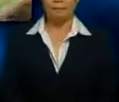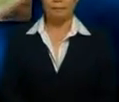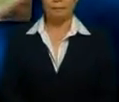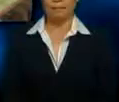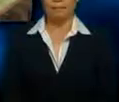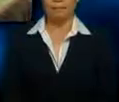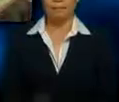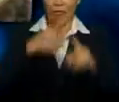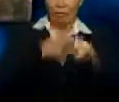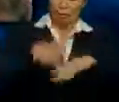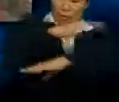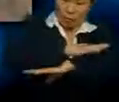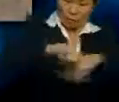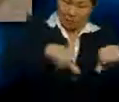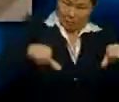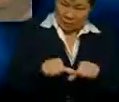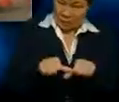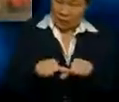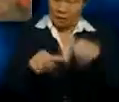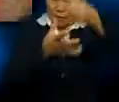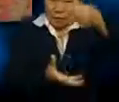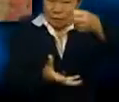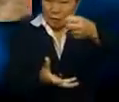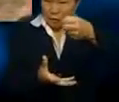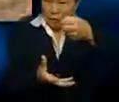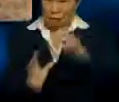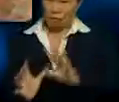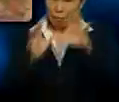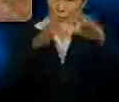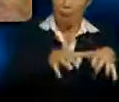From the reception area, the bunches will be loaded into buggies.